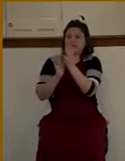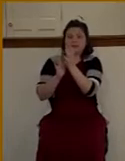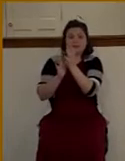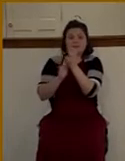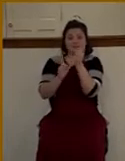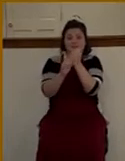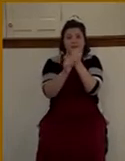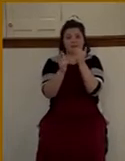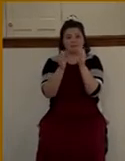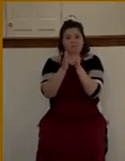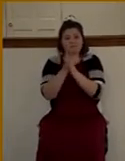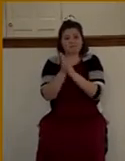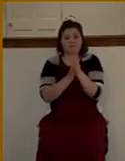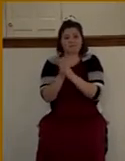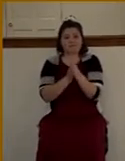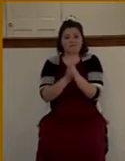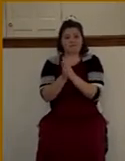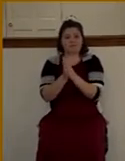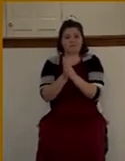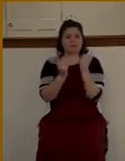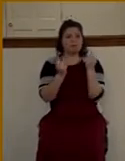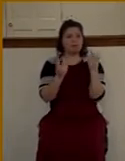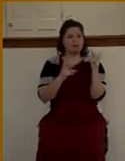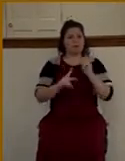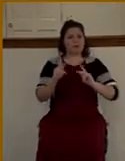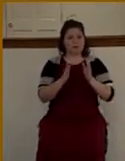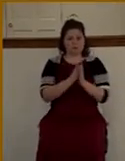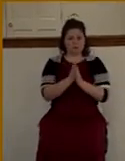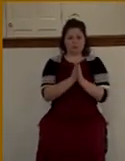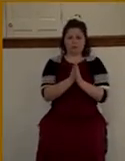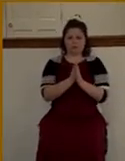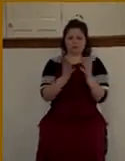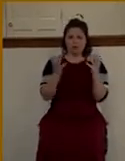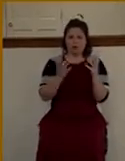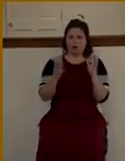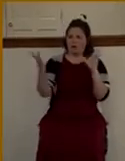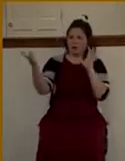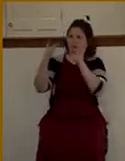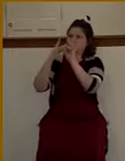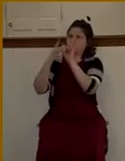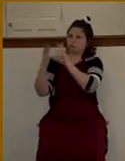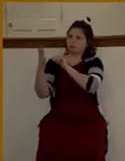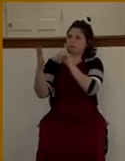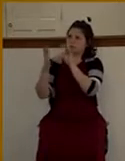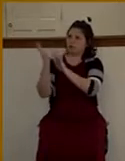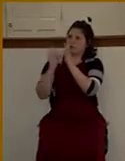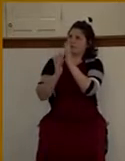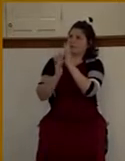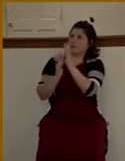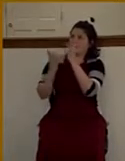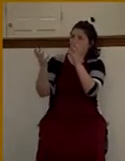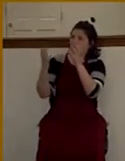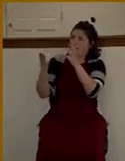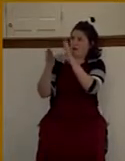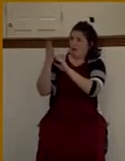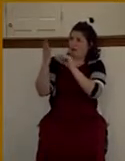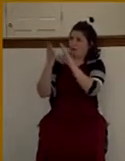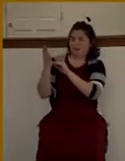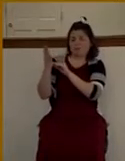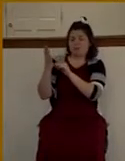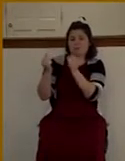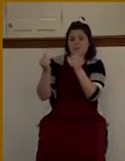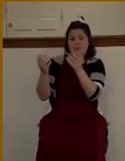to get to Jesus. I don't find too many people eager nowadays to come to church and learn about eternal life. But this man is eager